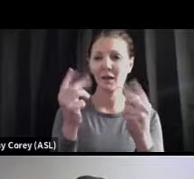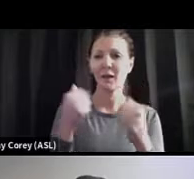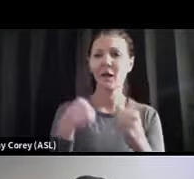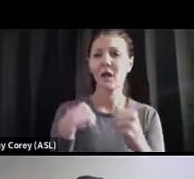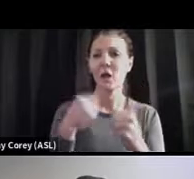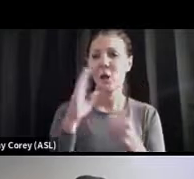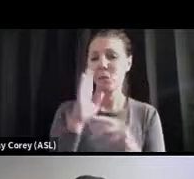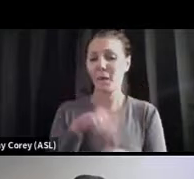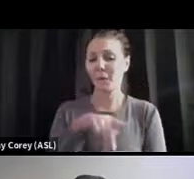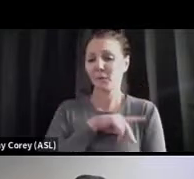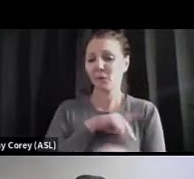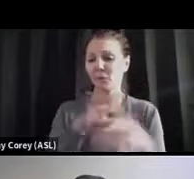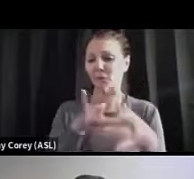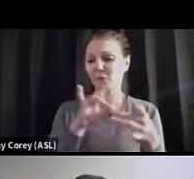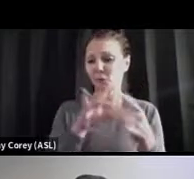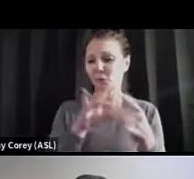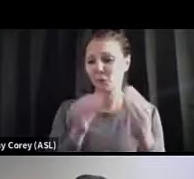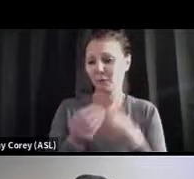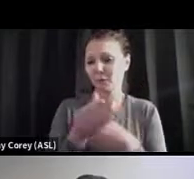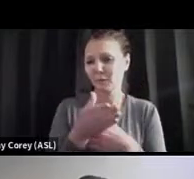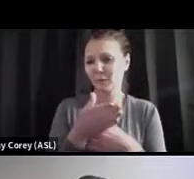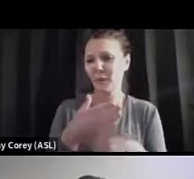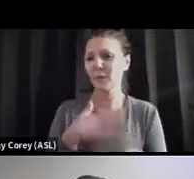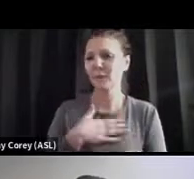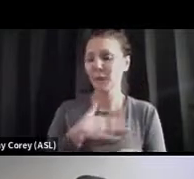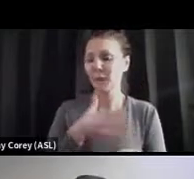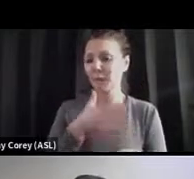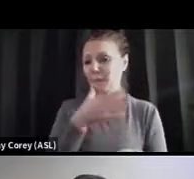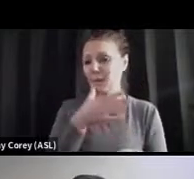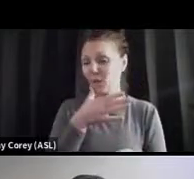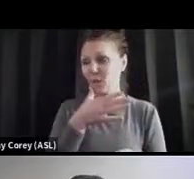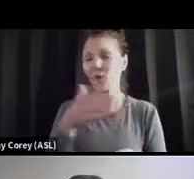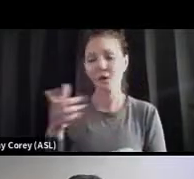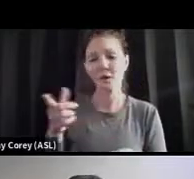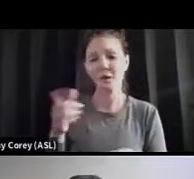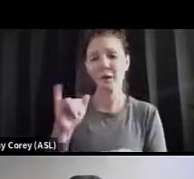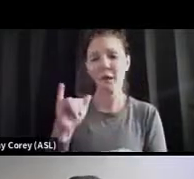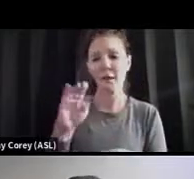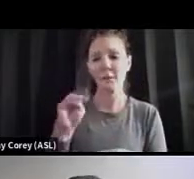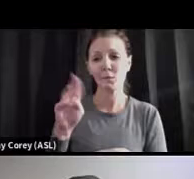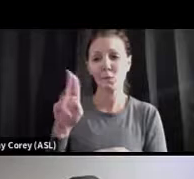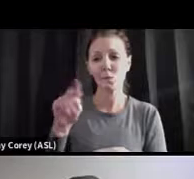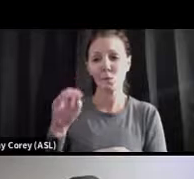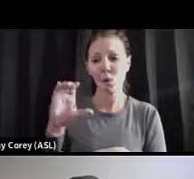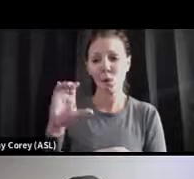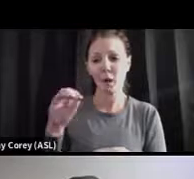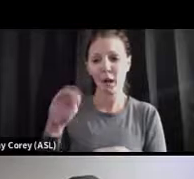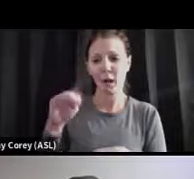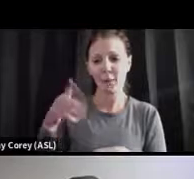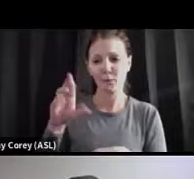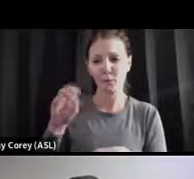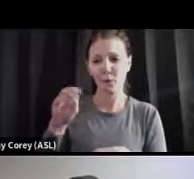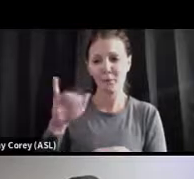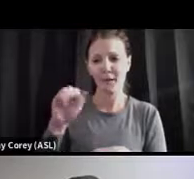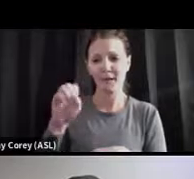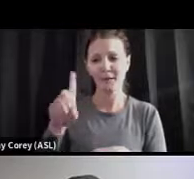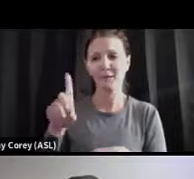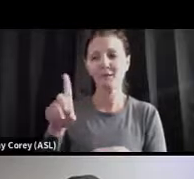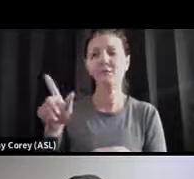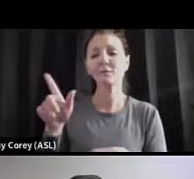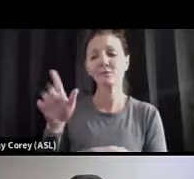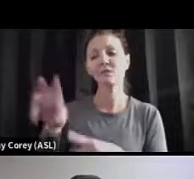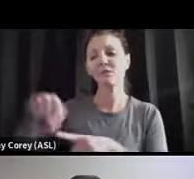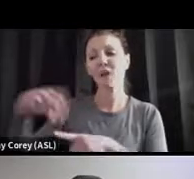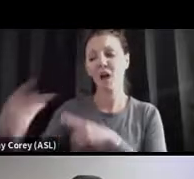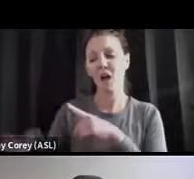personal story out there. My mother, who's immunocompromised, had to move in with my sister this fall after she took a fall and broke